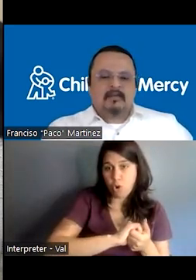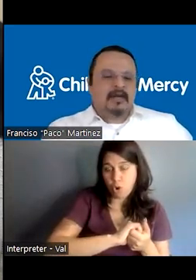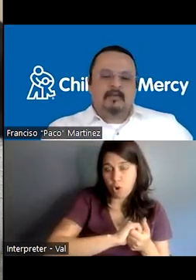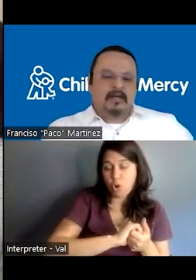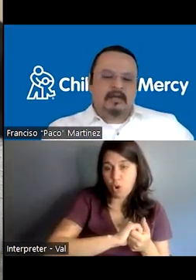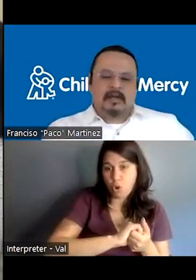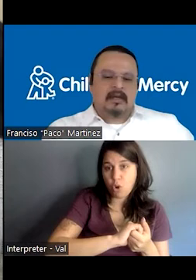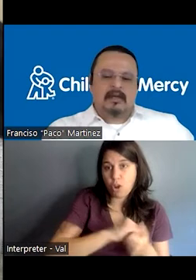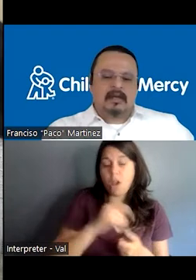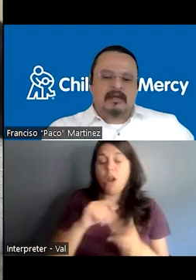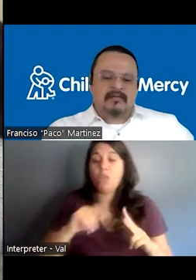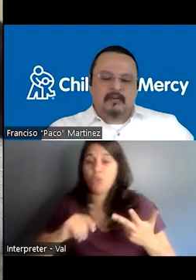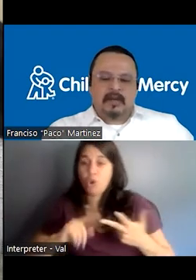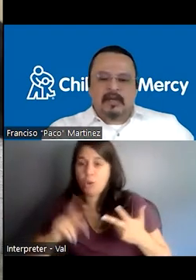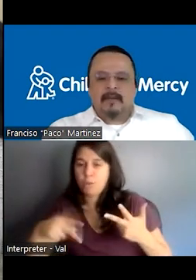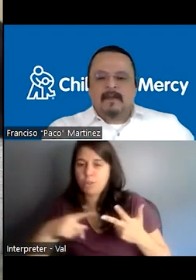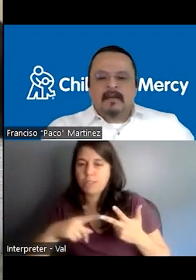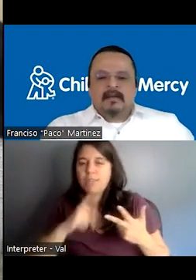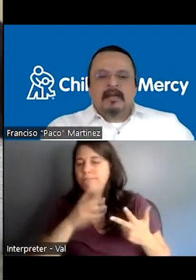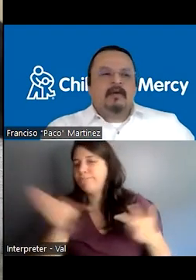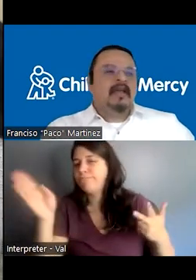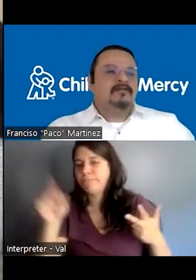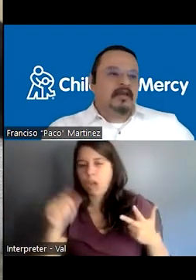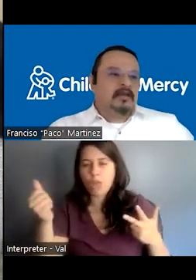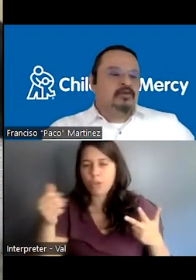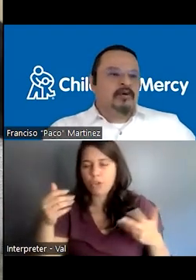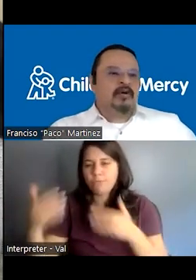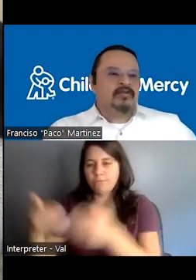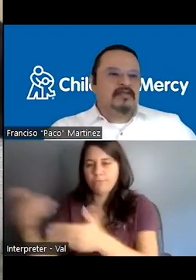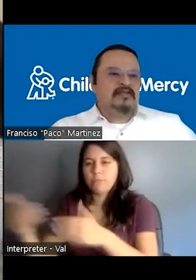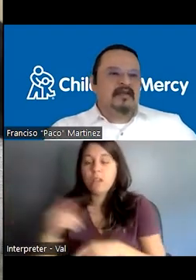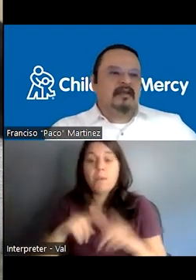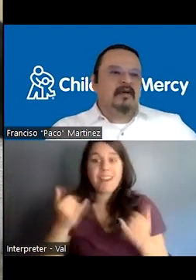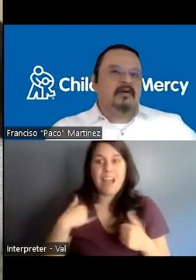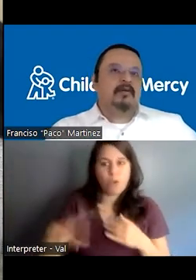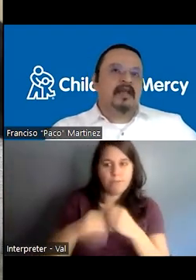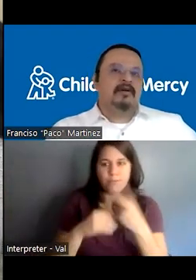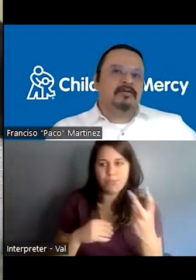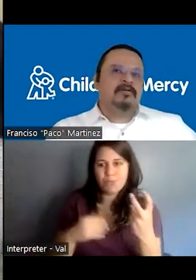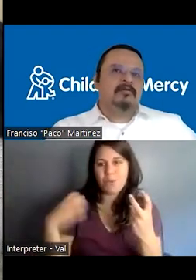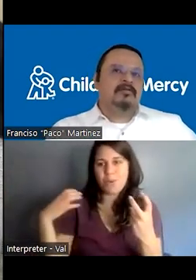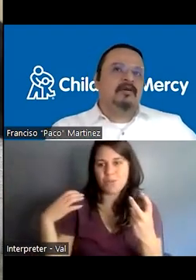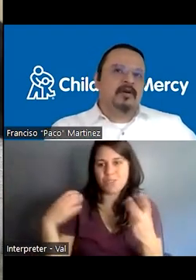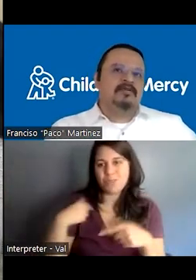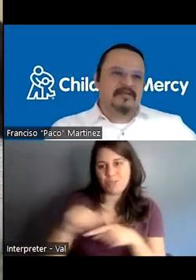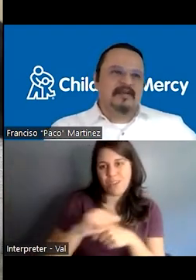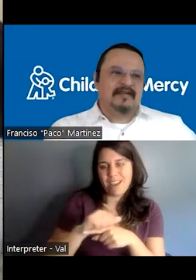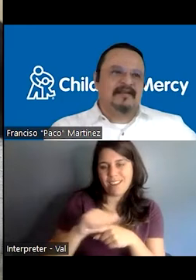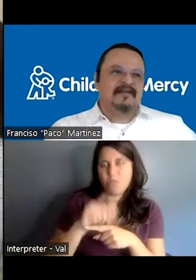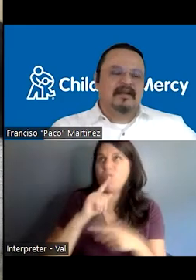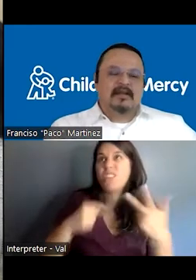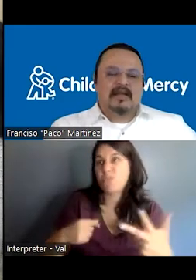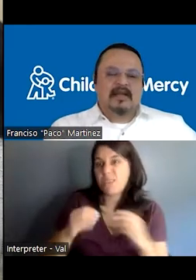and one went a different way. Now we have trained two more coaches that or we have coached three more coaches